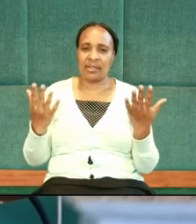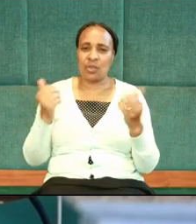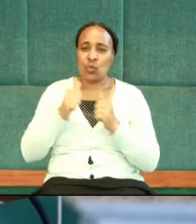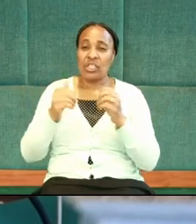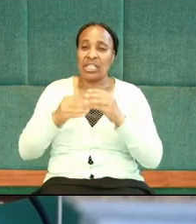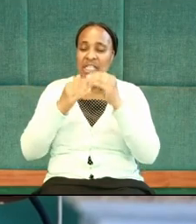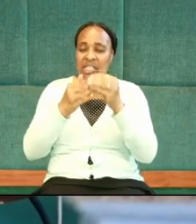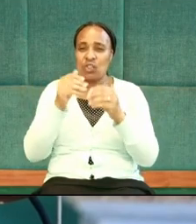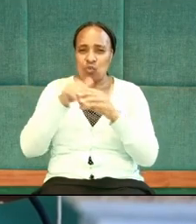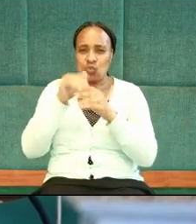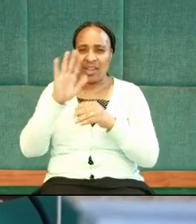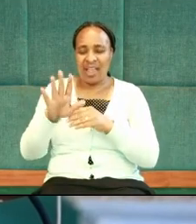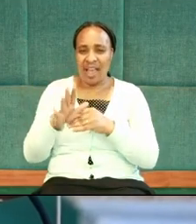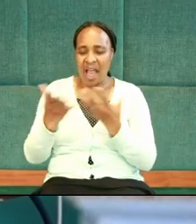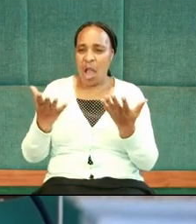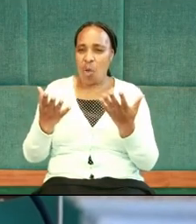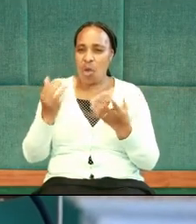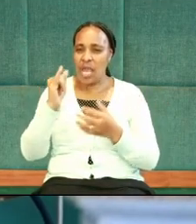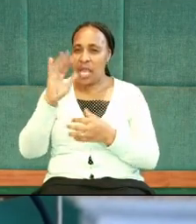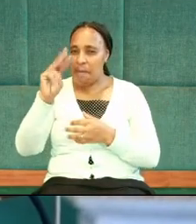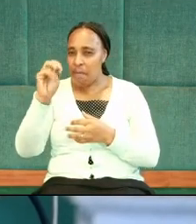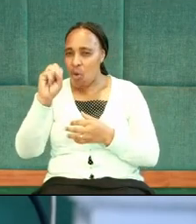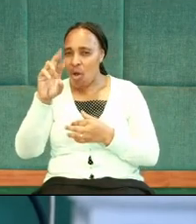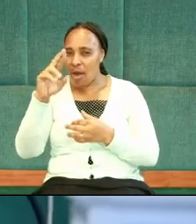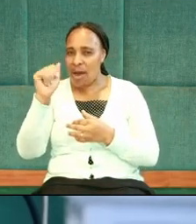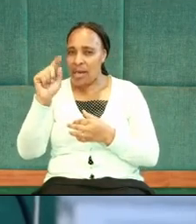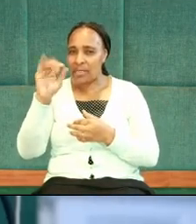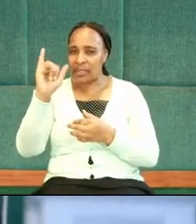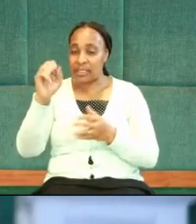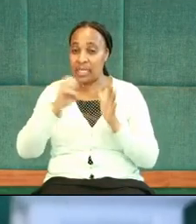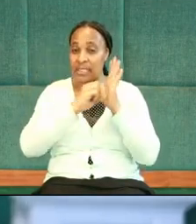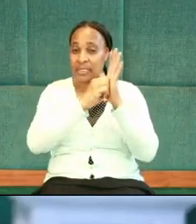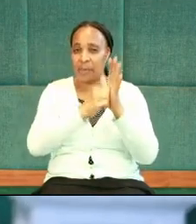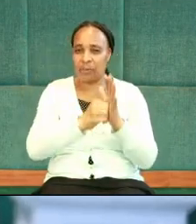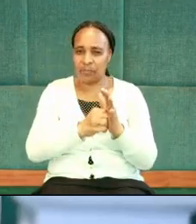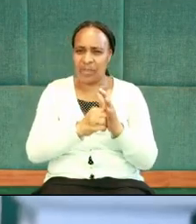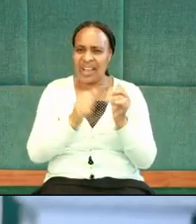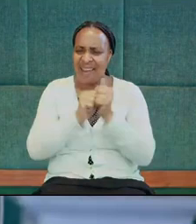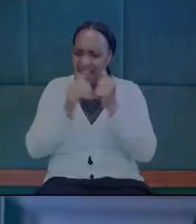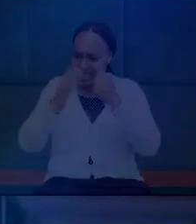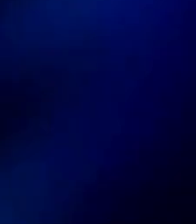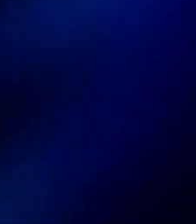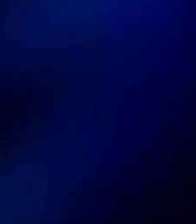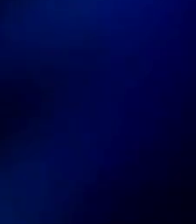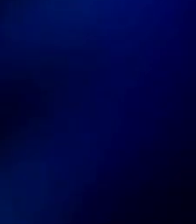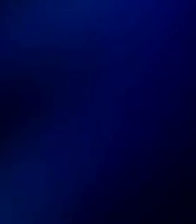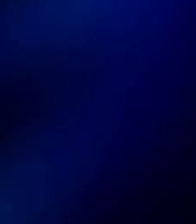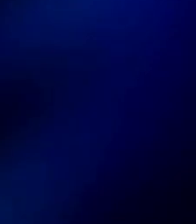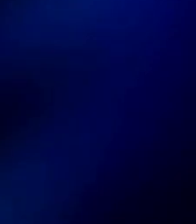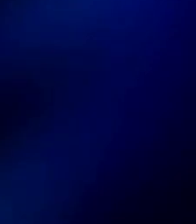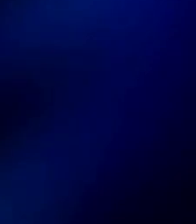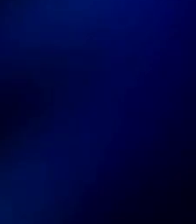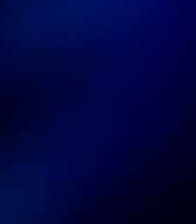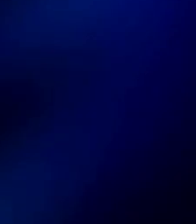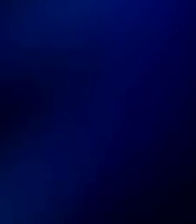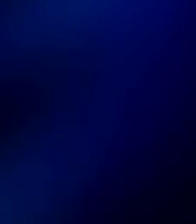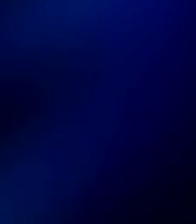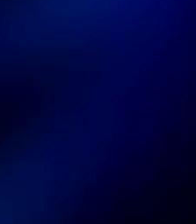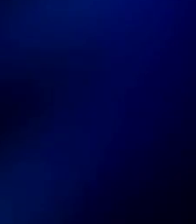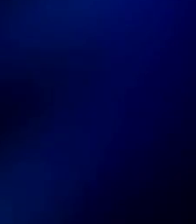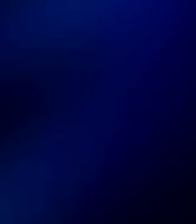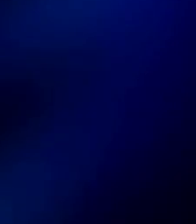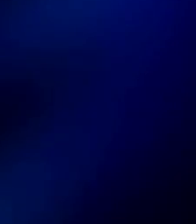immorality. Let me give you an example. By 1950s, a new morality had arrived in the world.